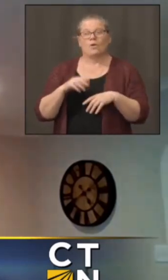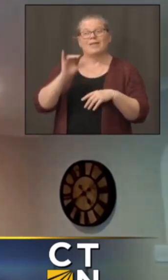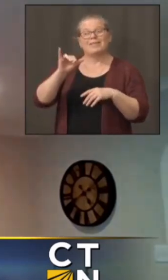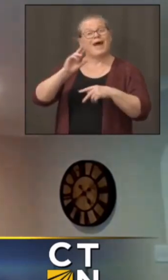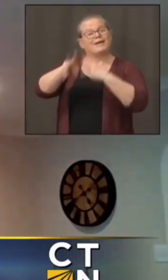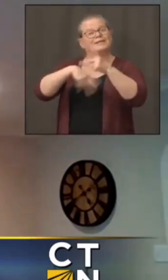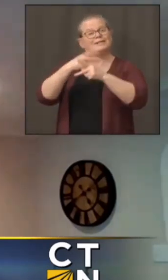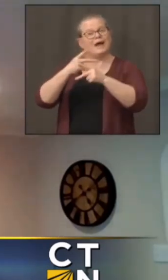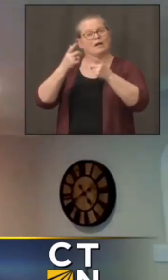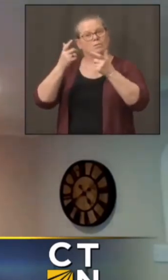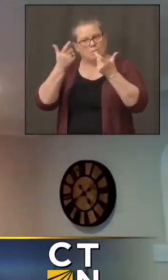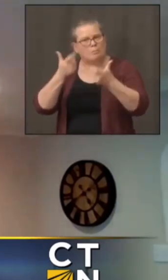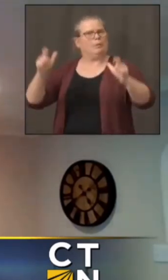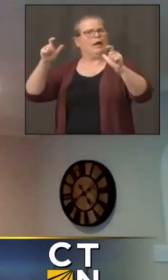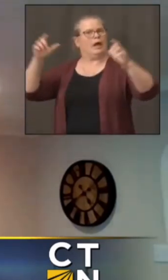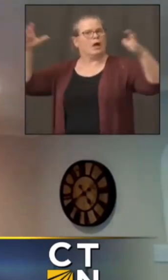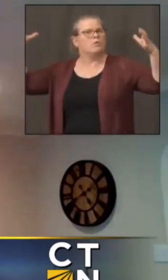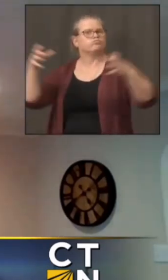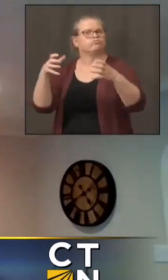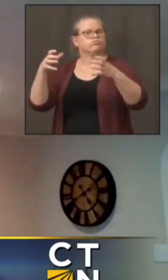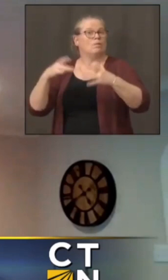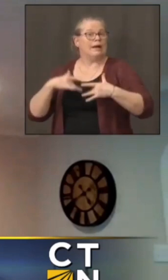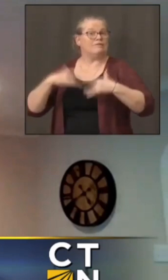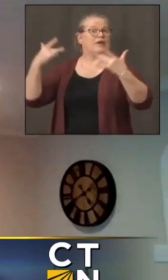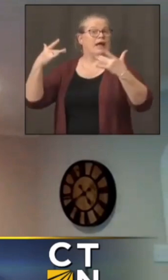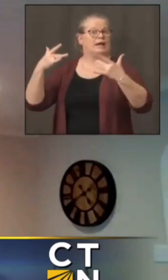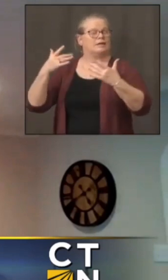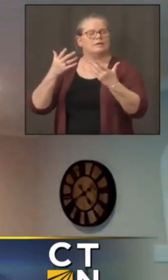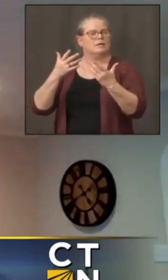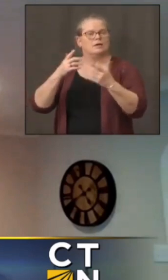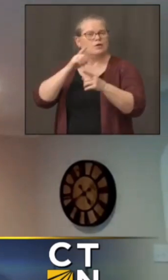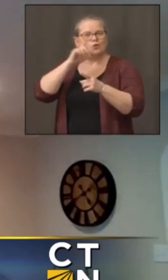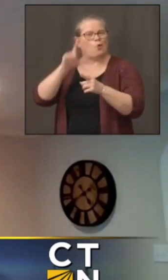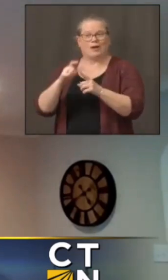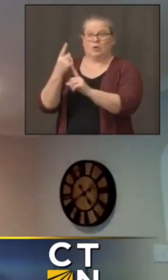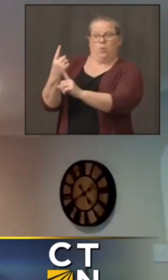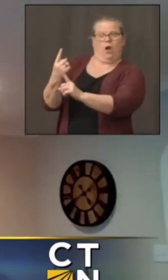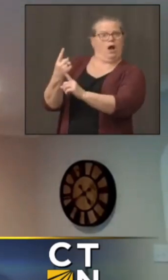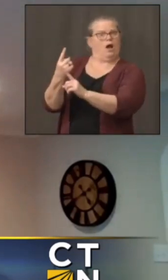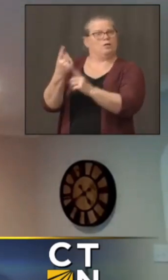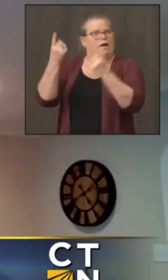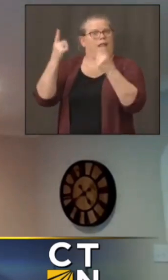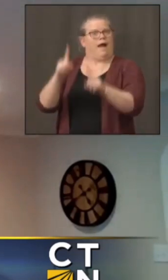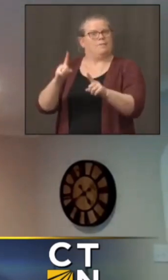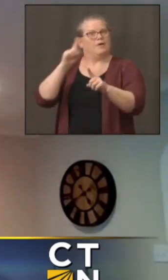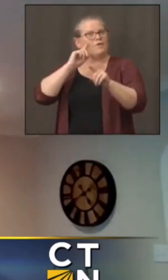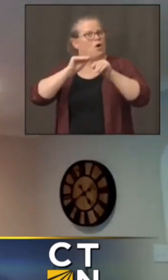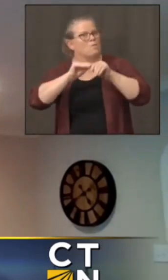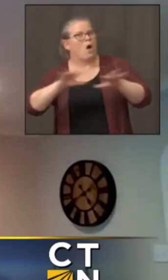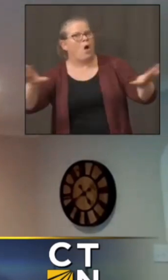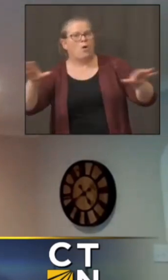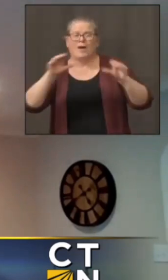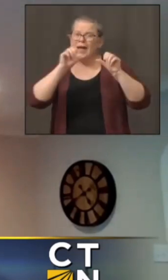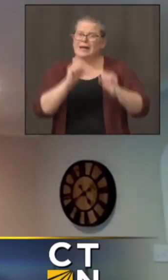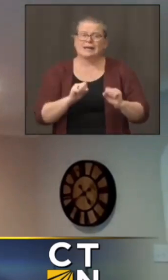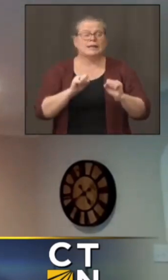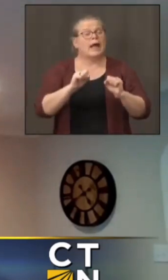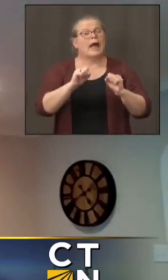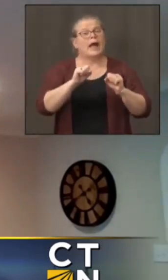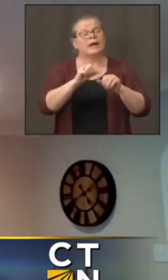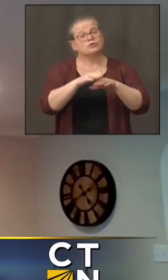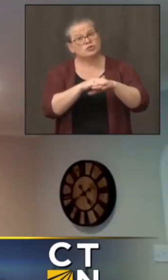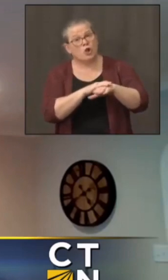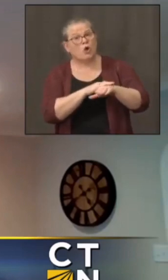necessary in order to see widespread community transmission because it can spread efficiently.